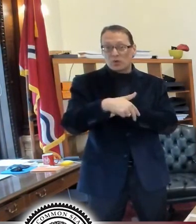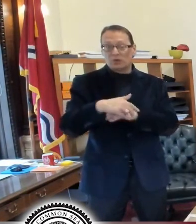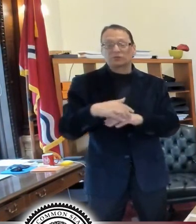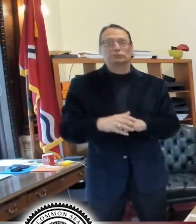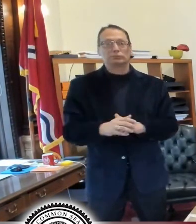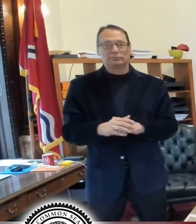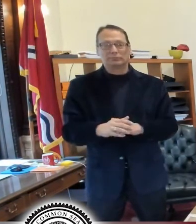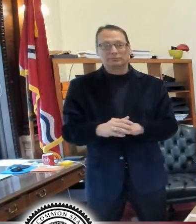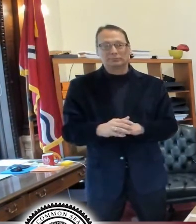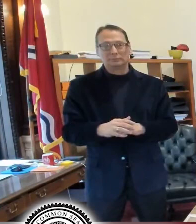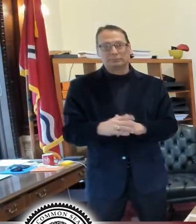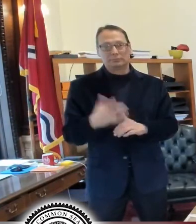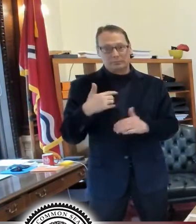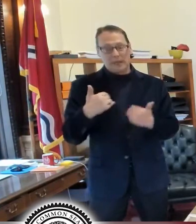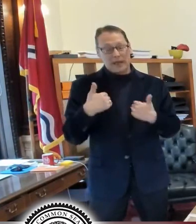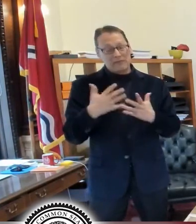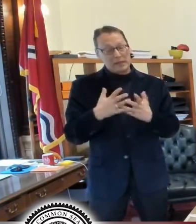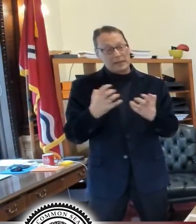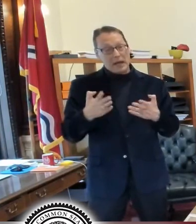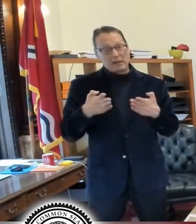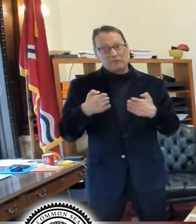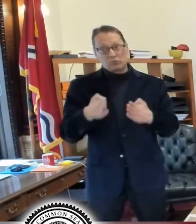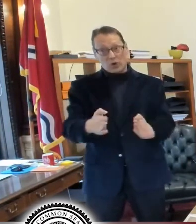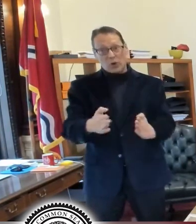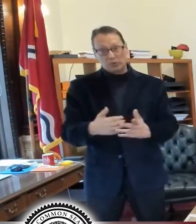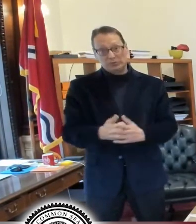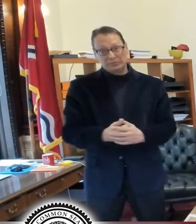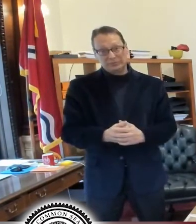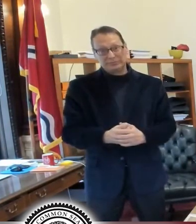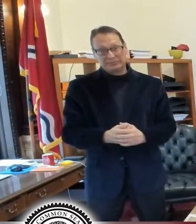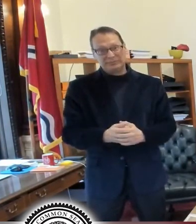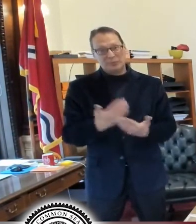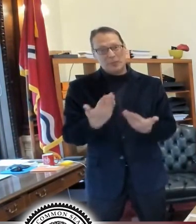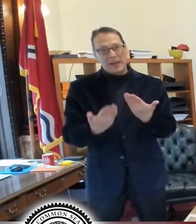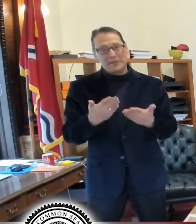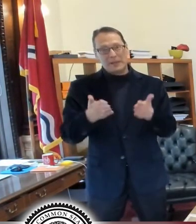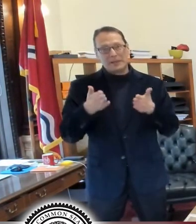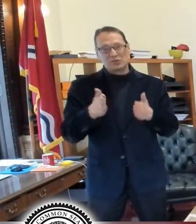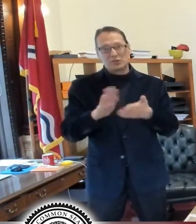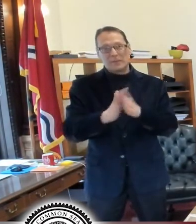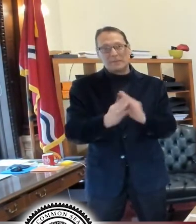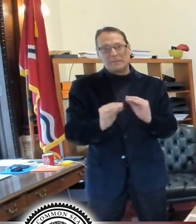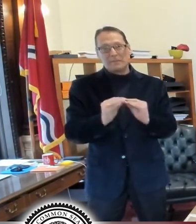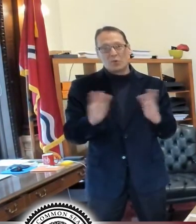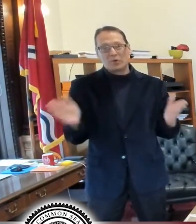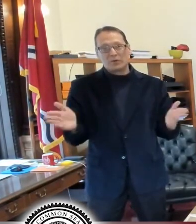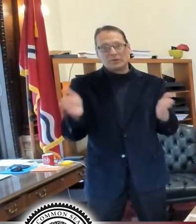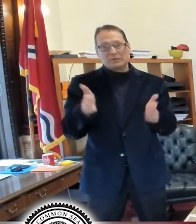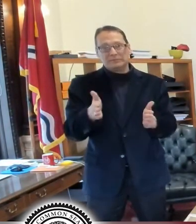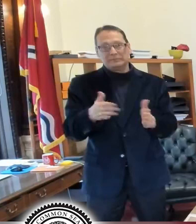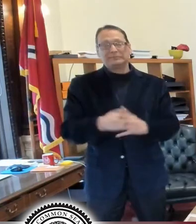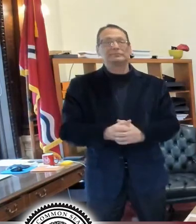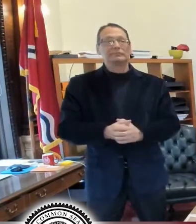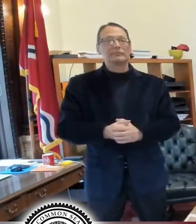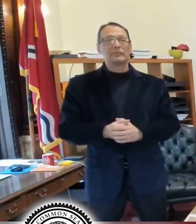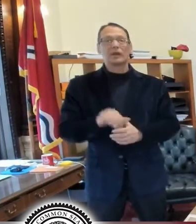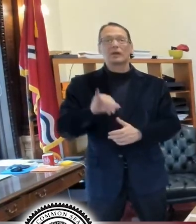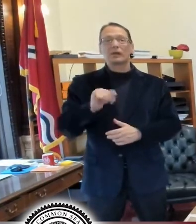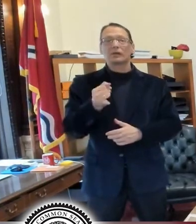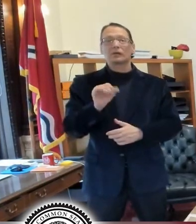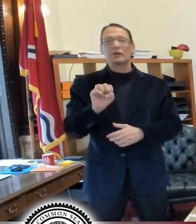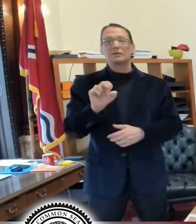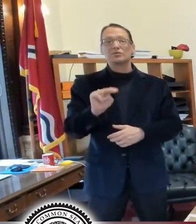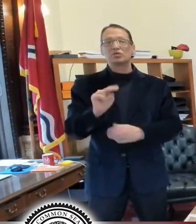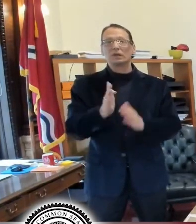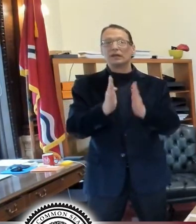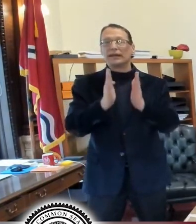have a lot of road, uh, for the number of cars that are on our roads. Uh, Jen had a question about elections, mayor,